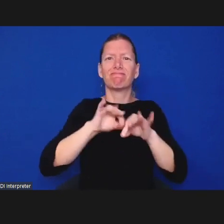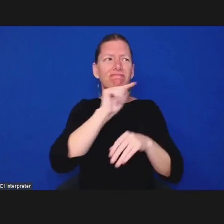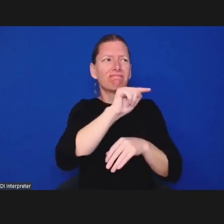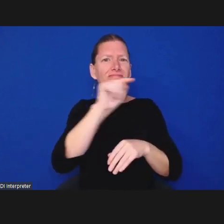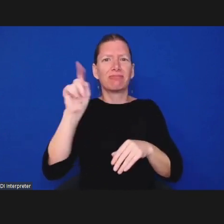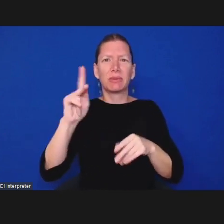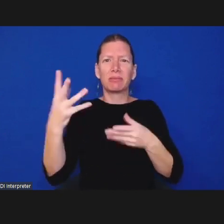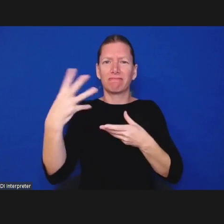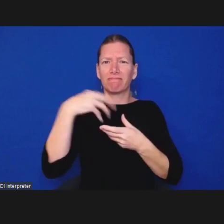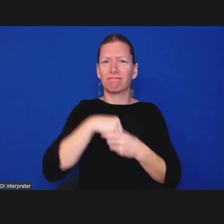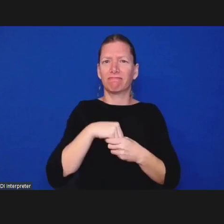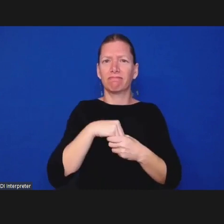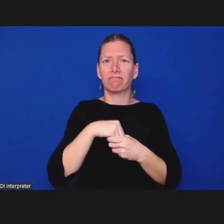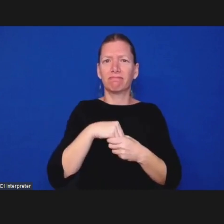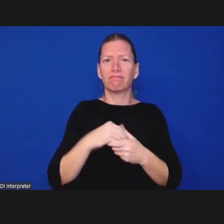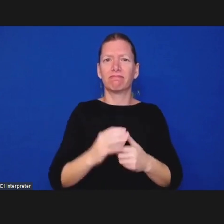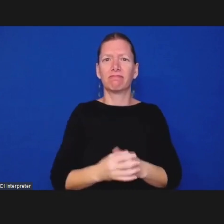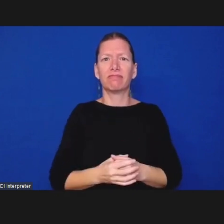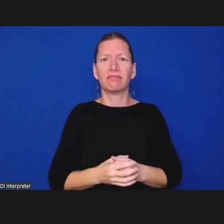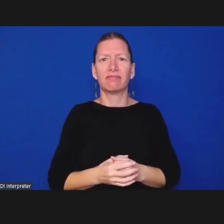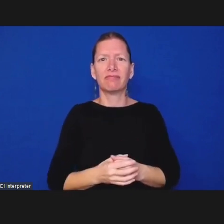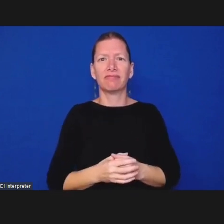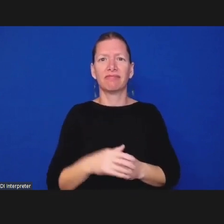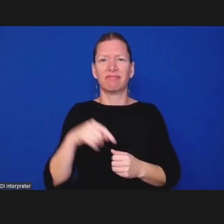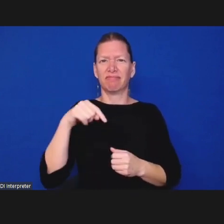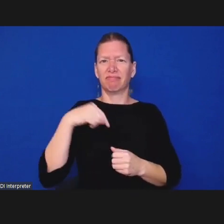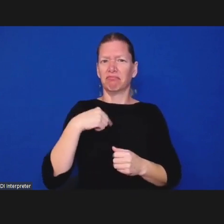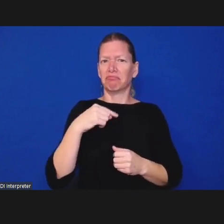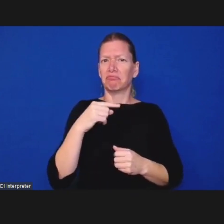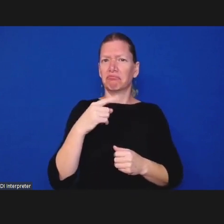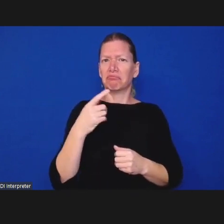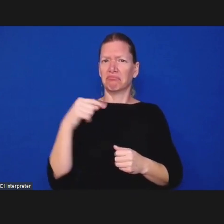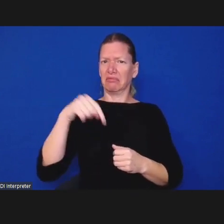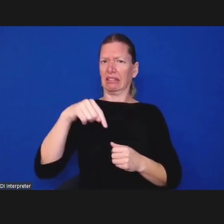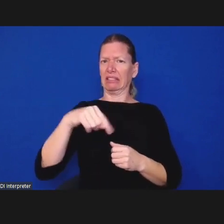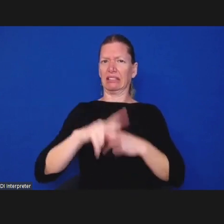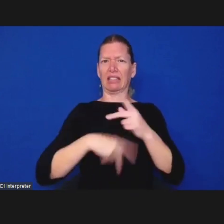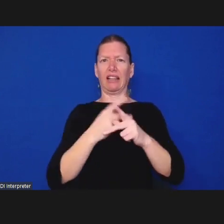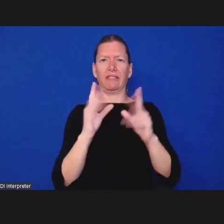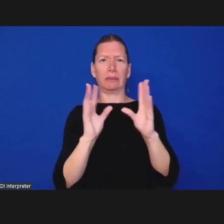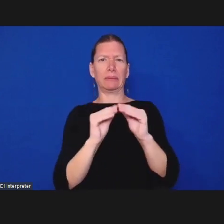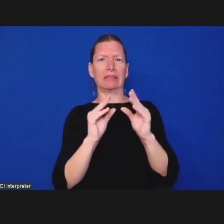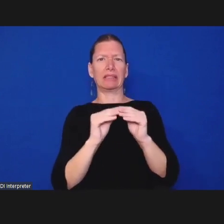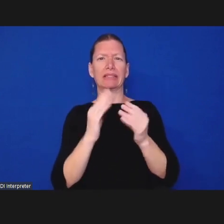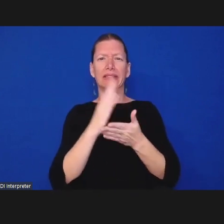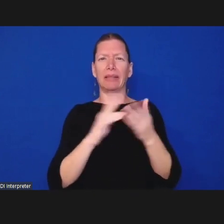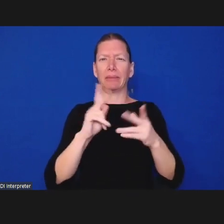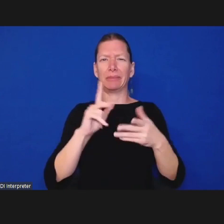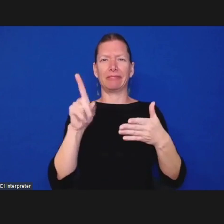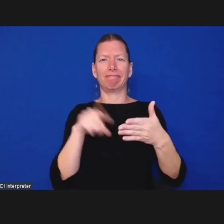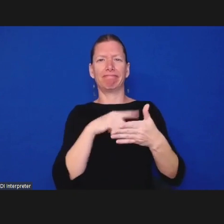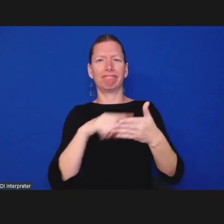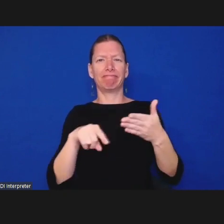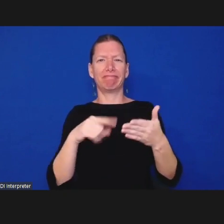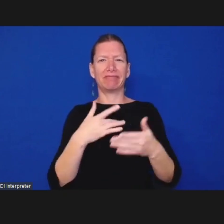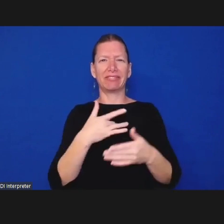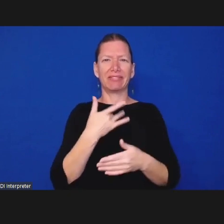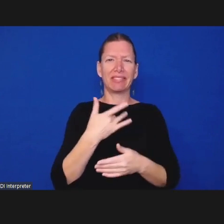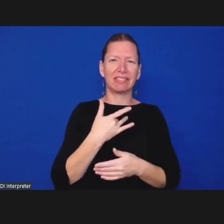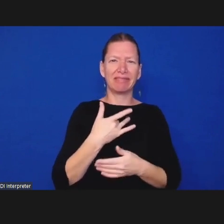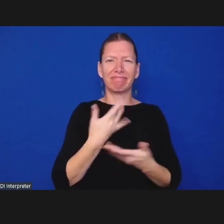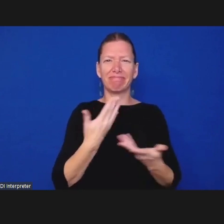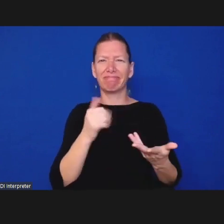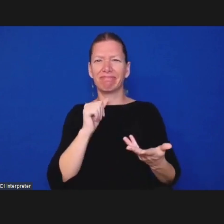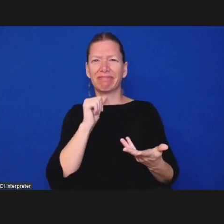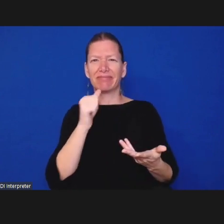sessions critiques about the ability to hear from all stakeholders with the process that's been put in place and um